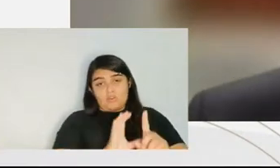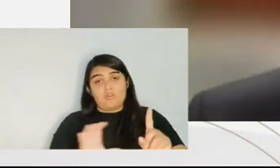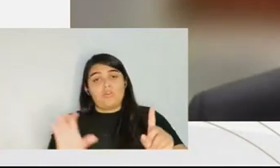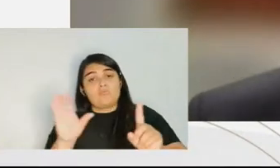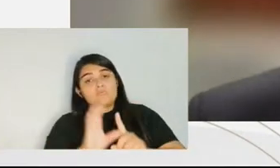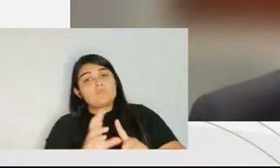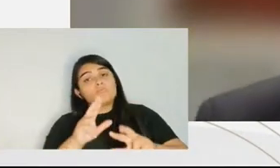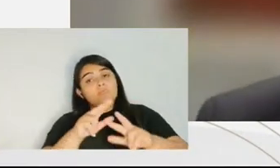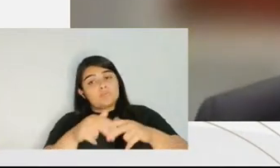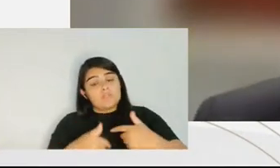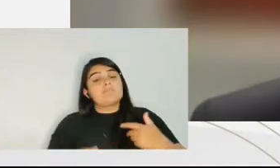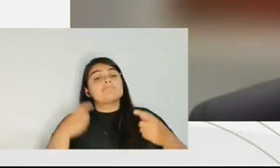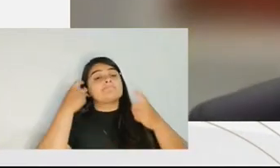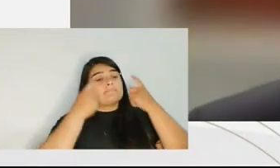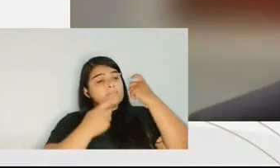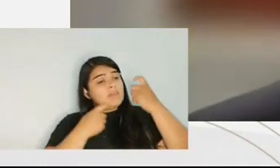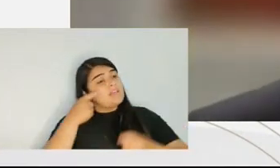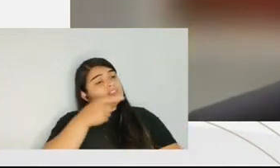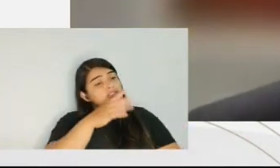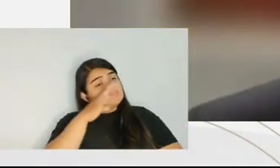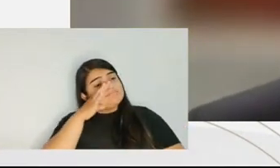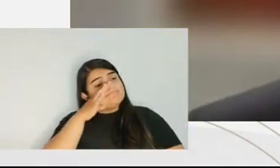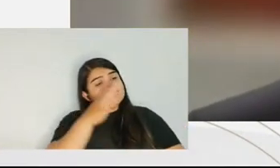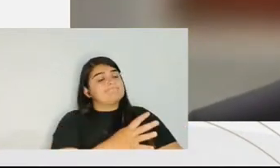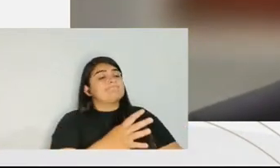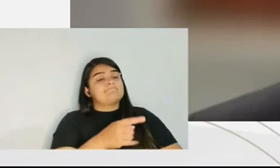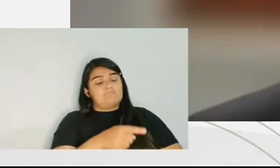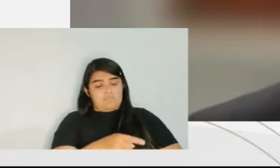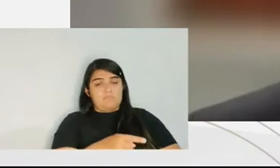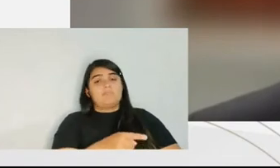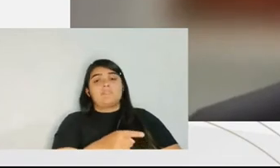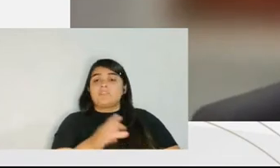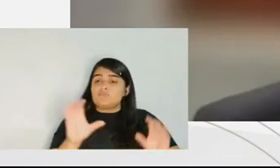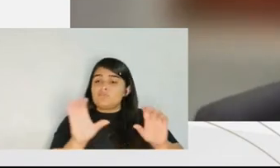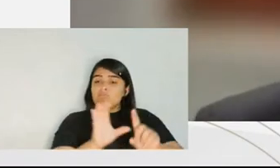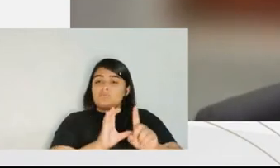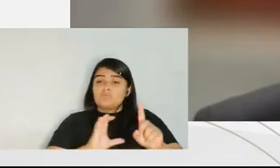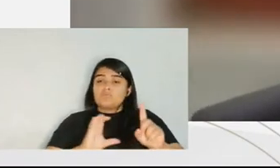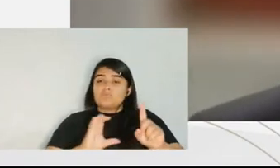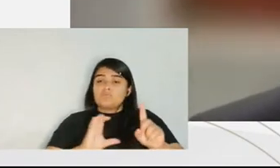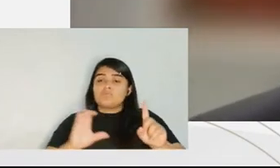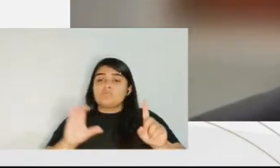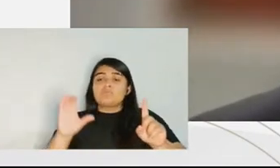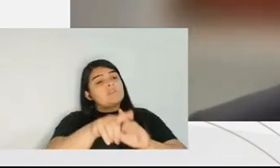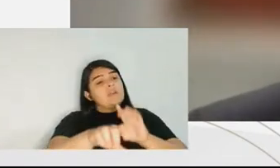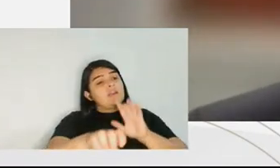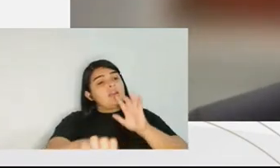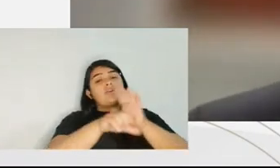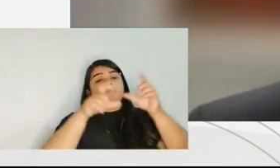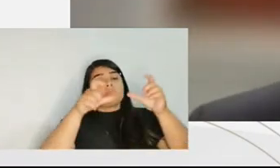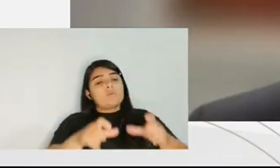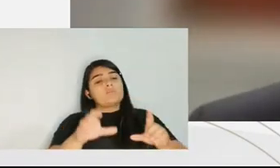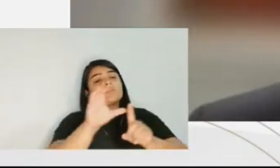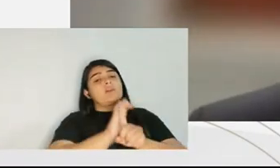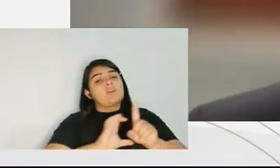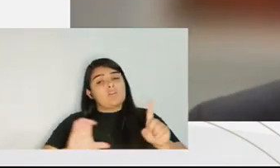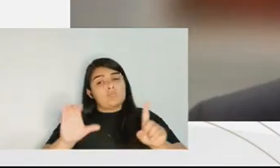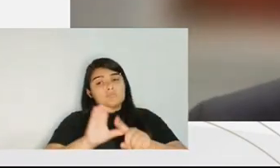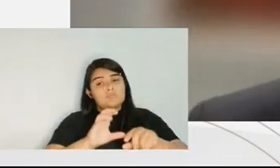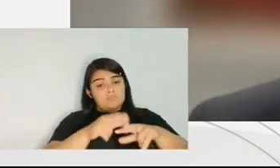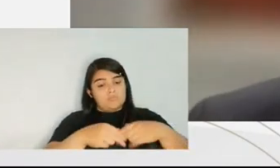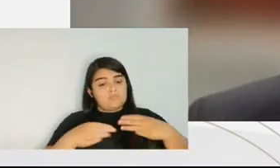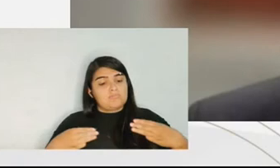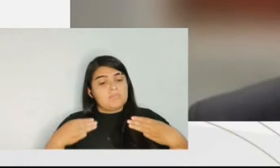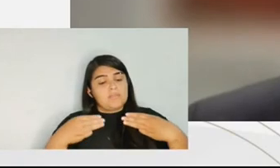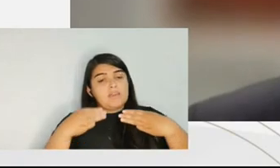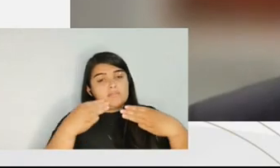many times, these needs of their community, people usually want the criminals to